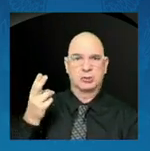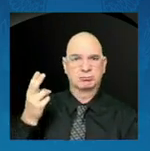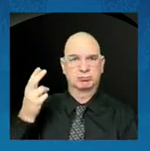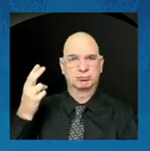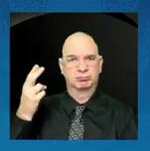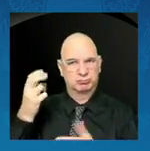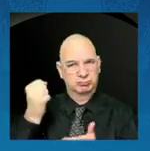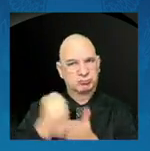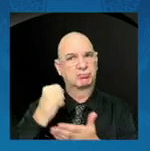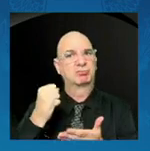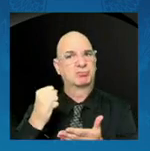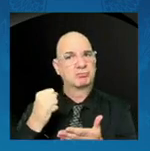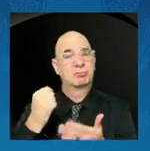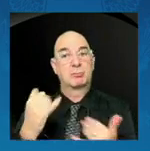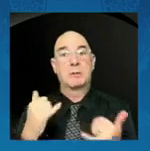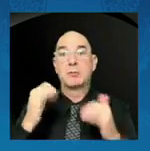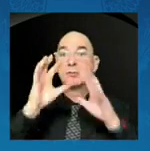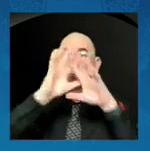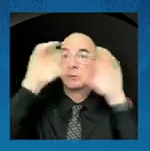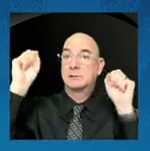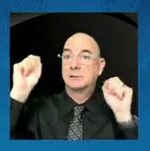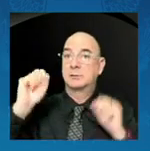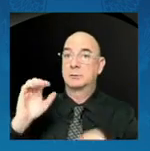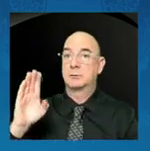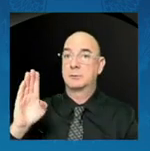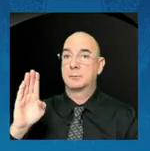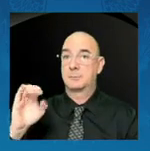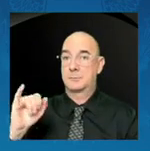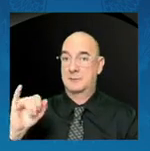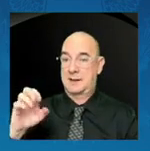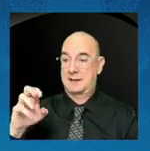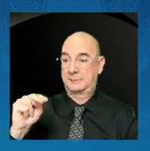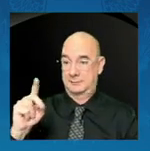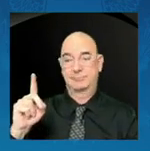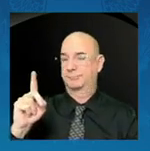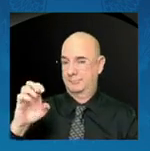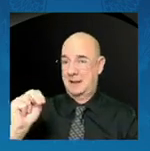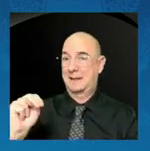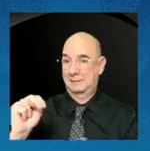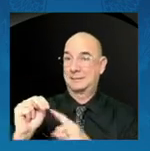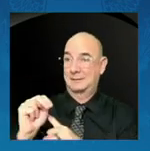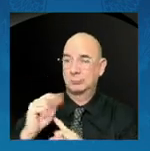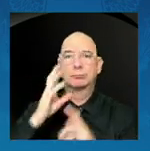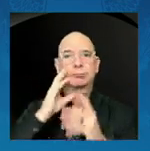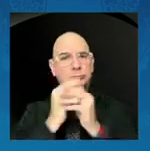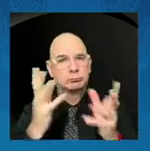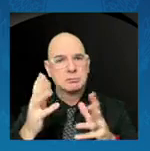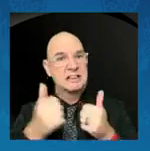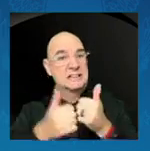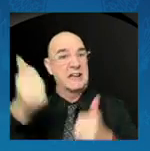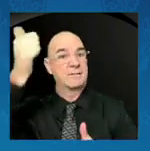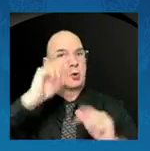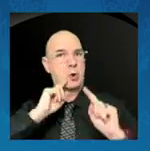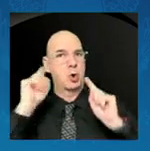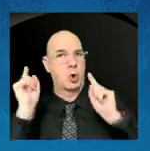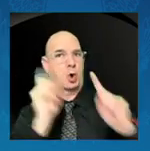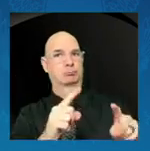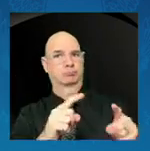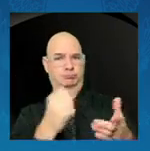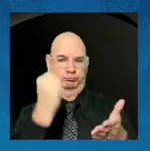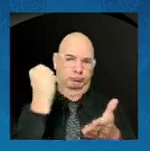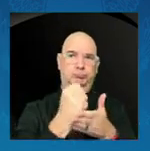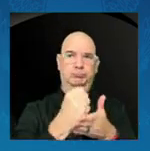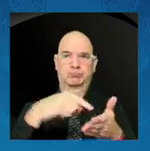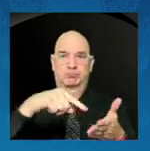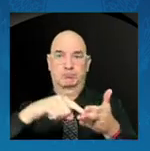issued an executive order to renew this council and to add five new members. And they are here today,